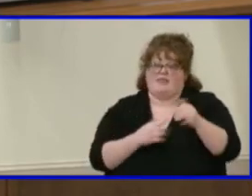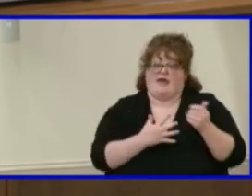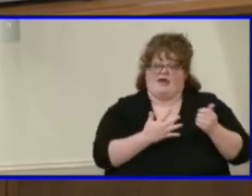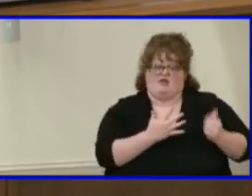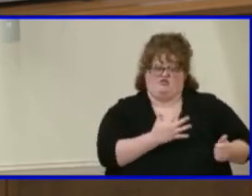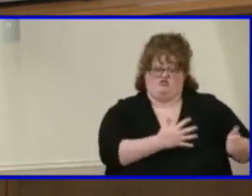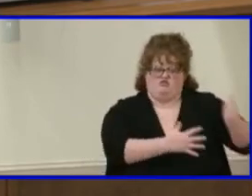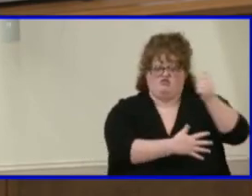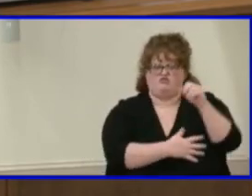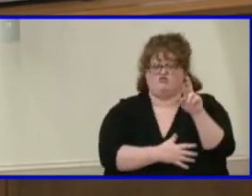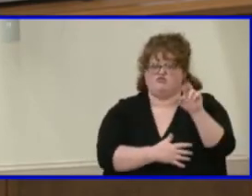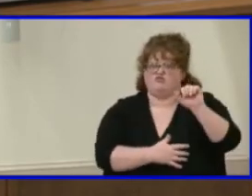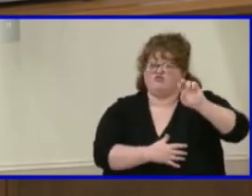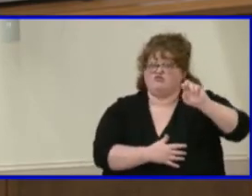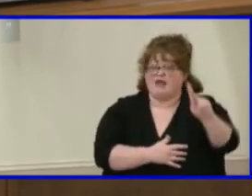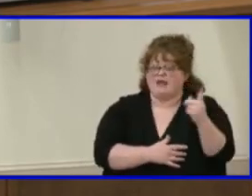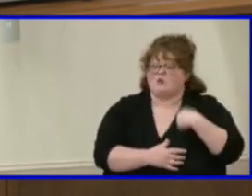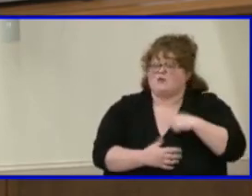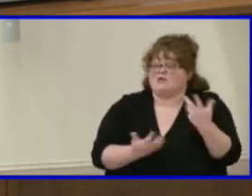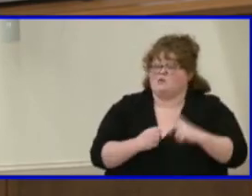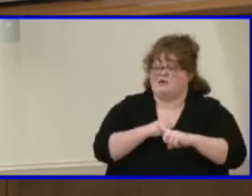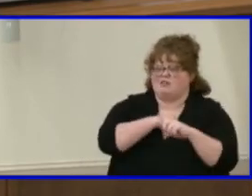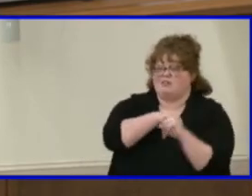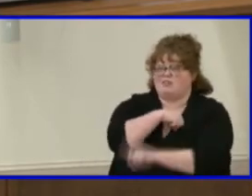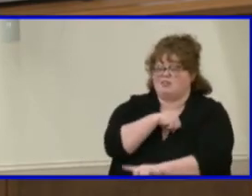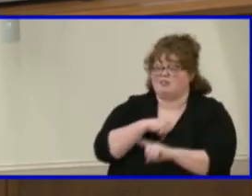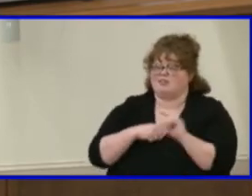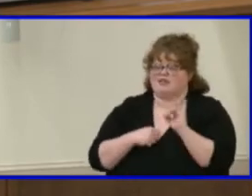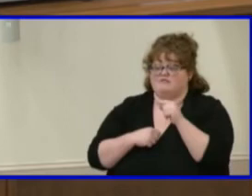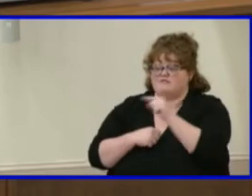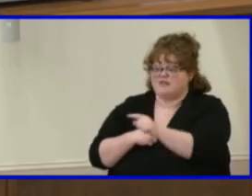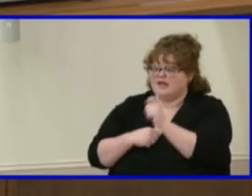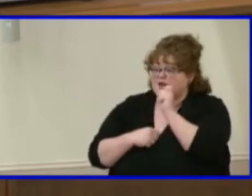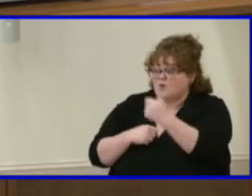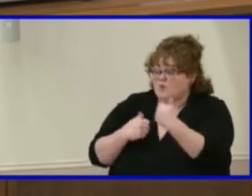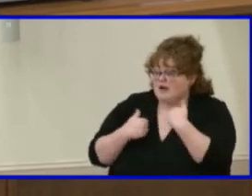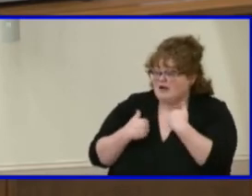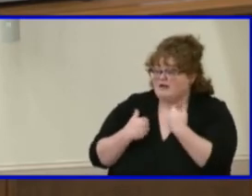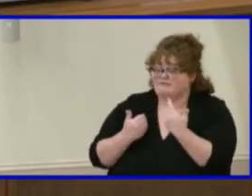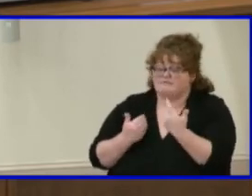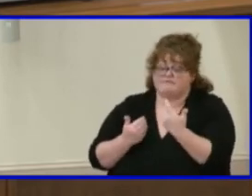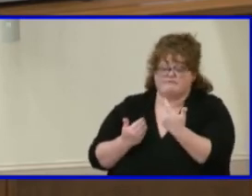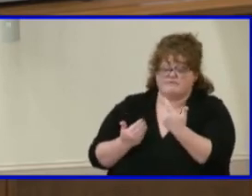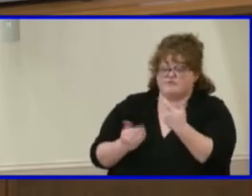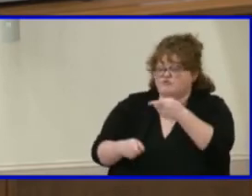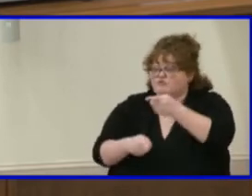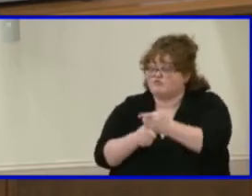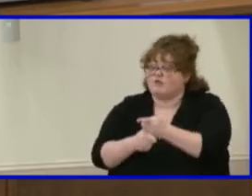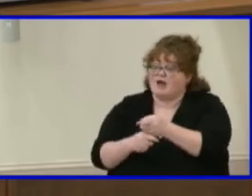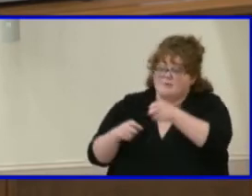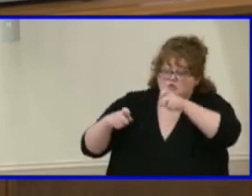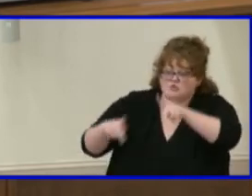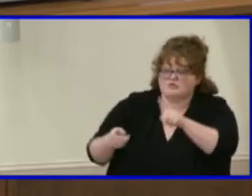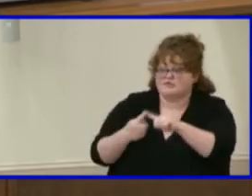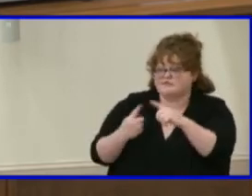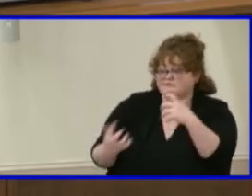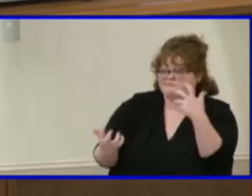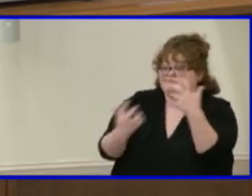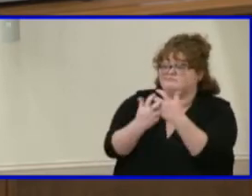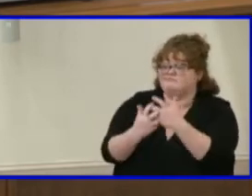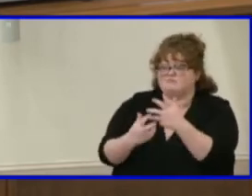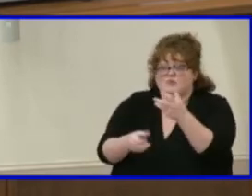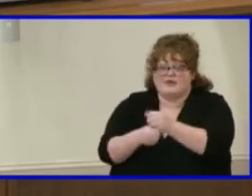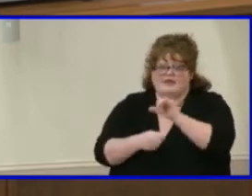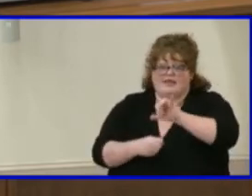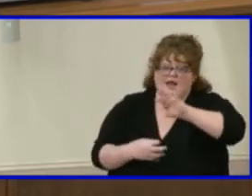if, if in the event, like you say, you know, maybe they haven't had an opportunity with a teacher that's going to give them, you know, a glowing recommendation, but